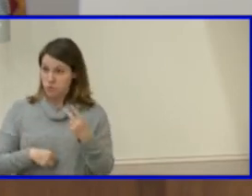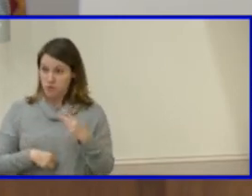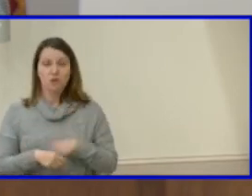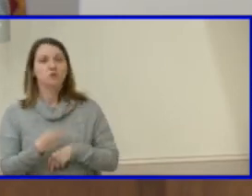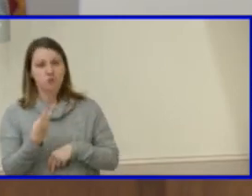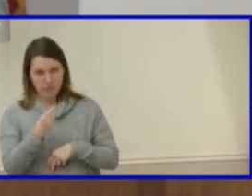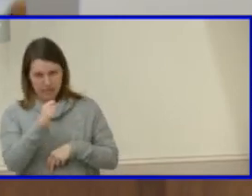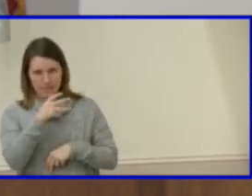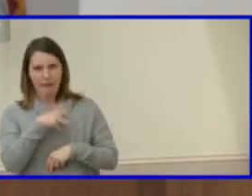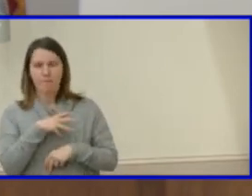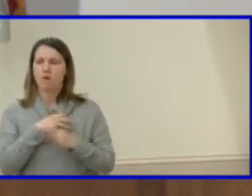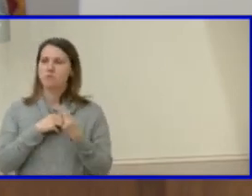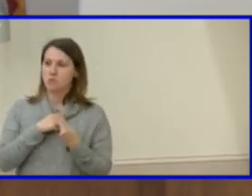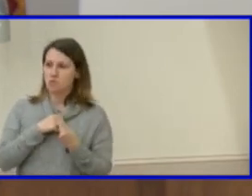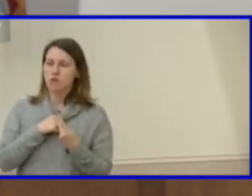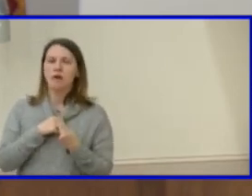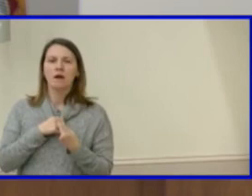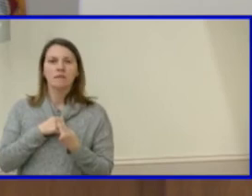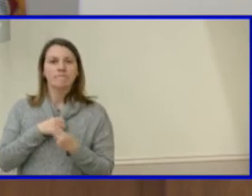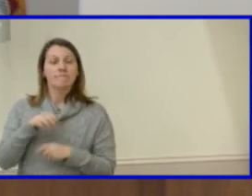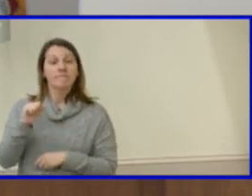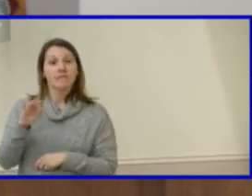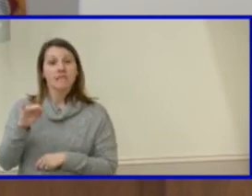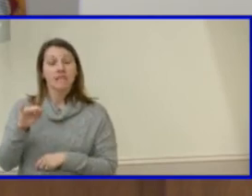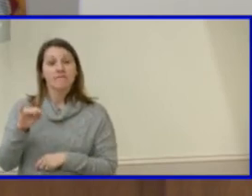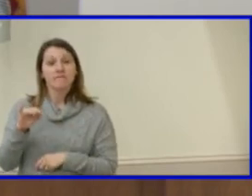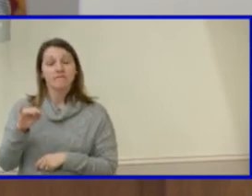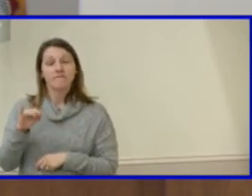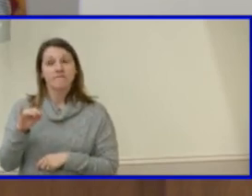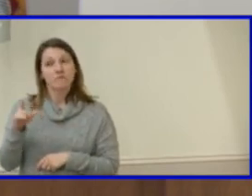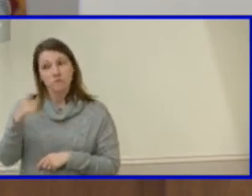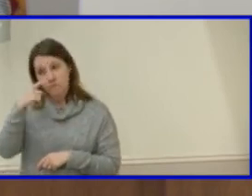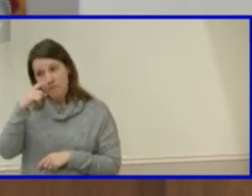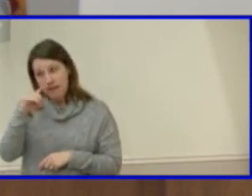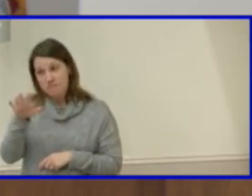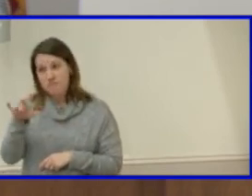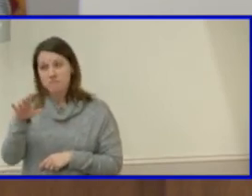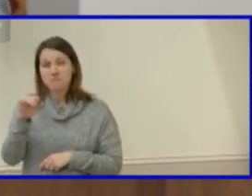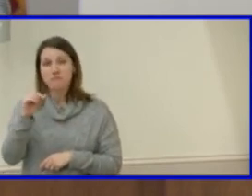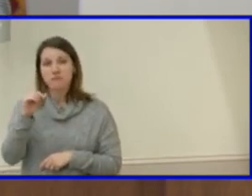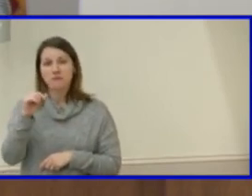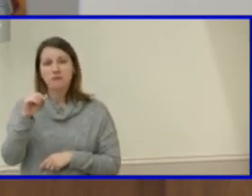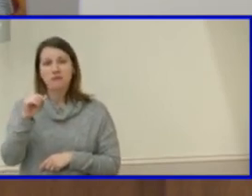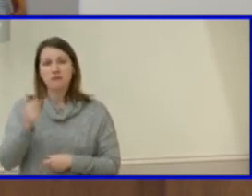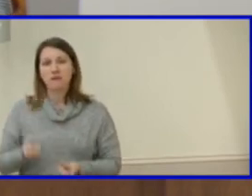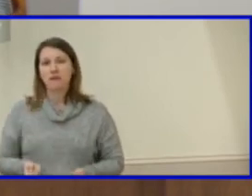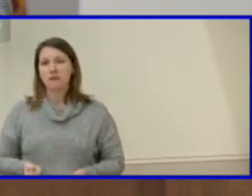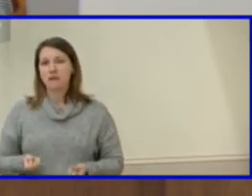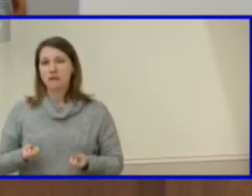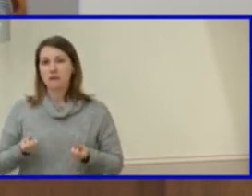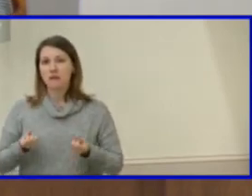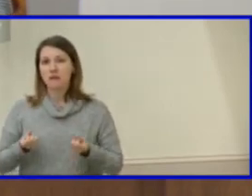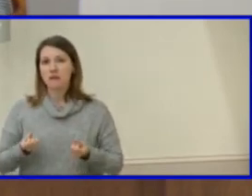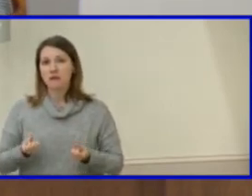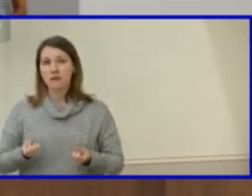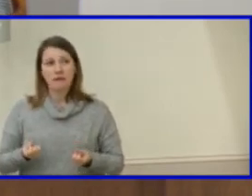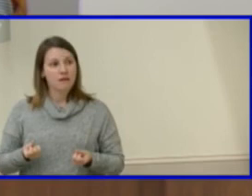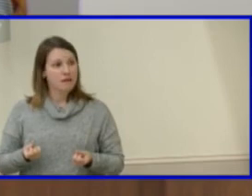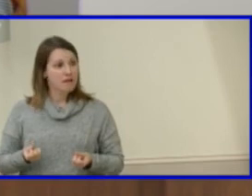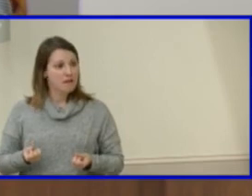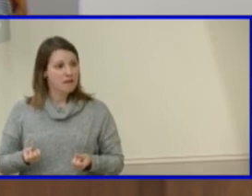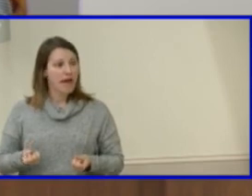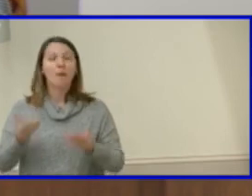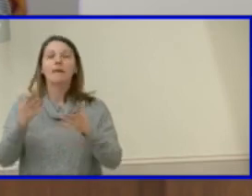yes ma'am um if if you could could see you know how many would fit at river's edge if you will